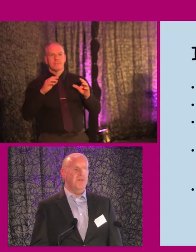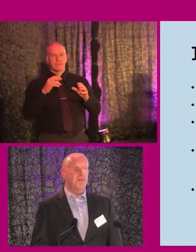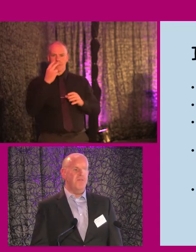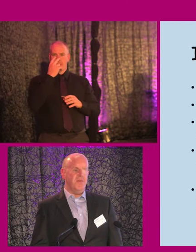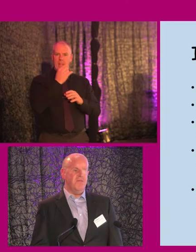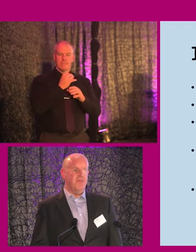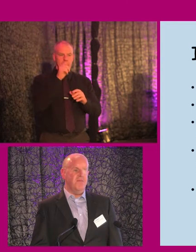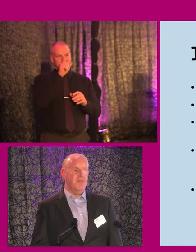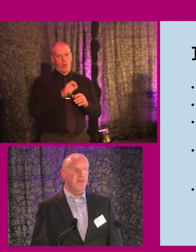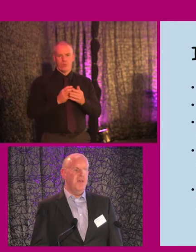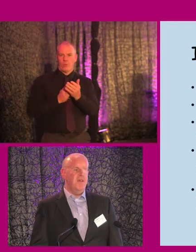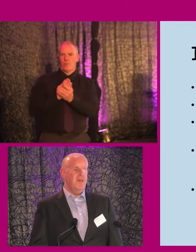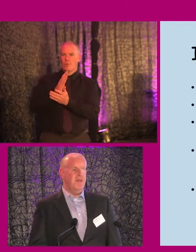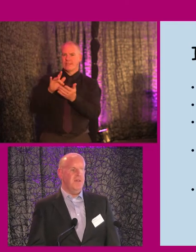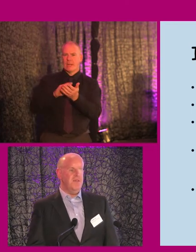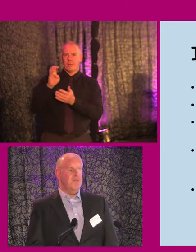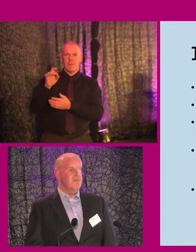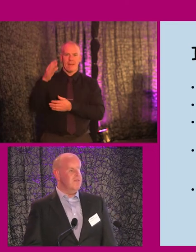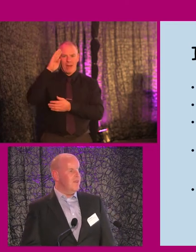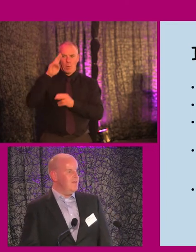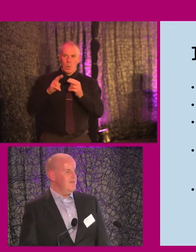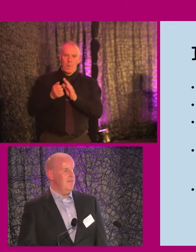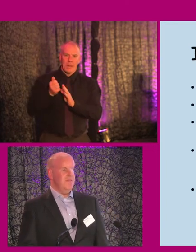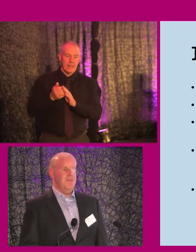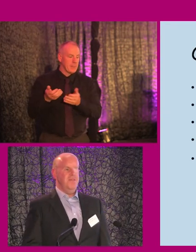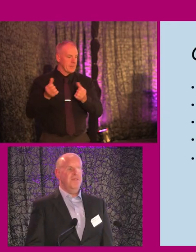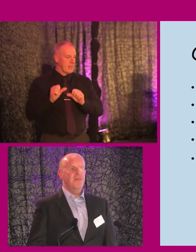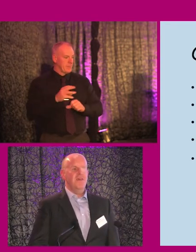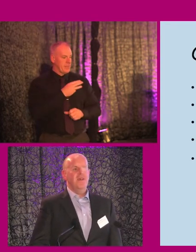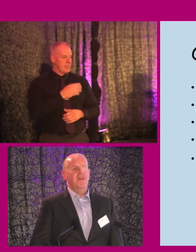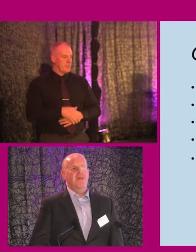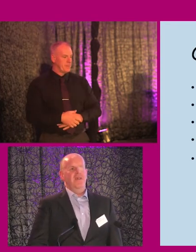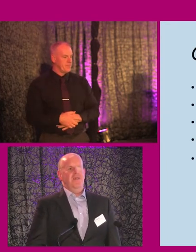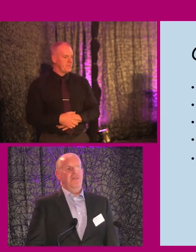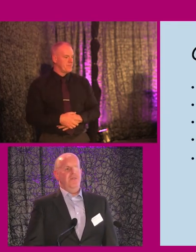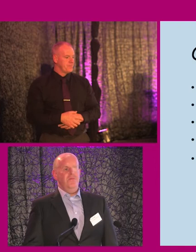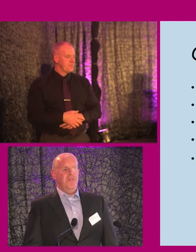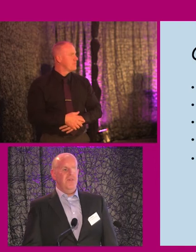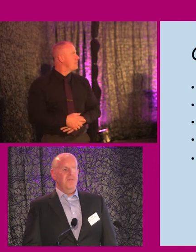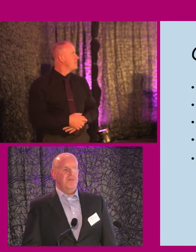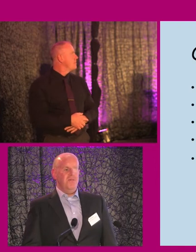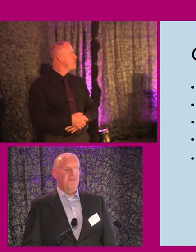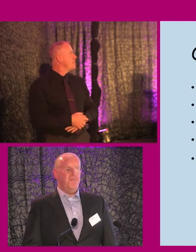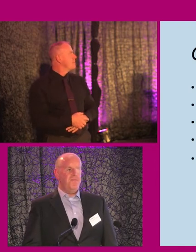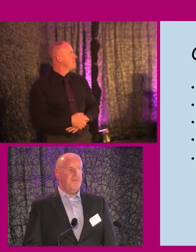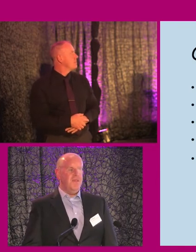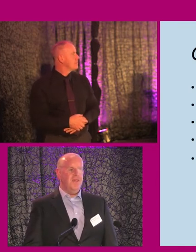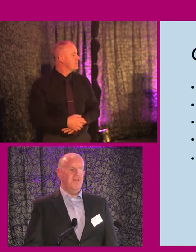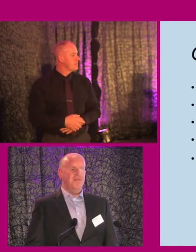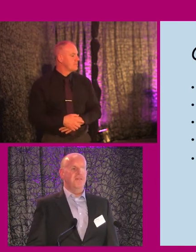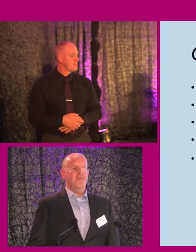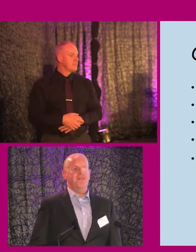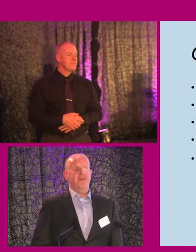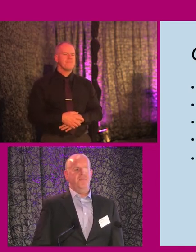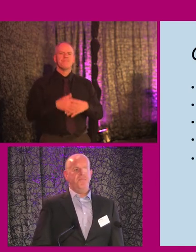person, the central bank of Ireland building, etc. So if we can get the next slide, please. Should be the overview. Thank